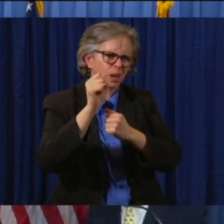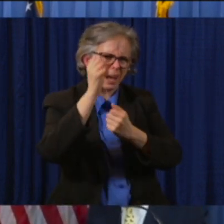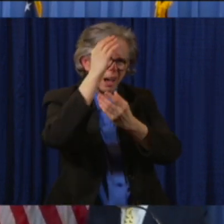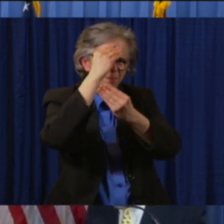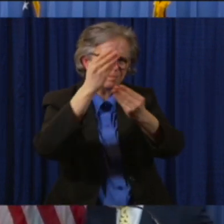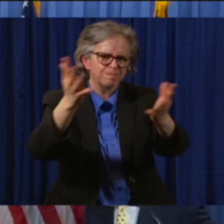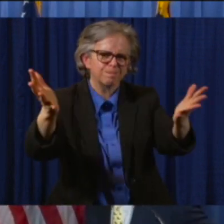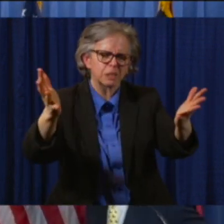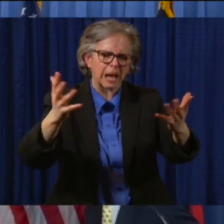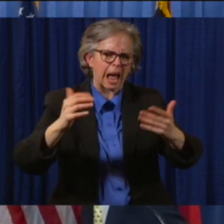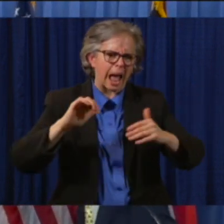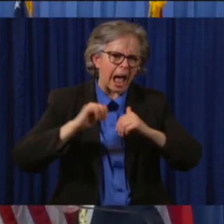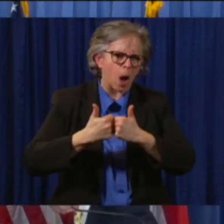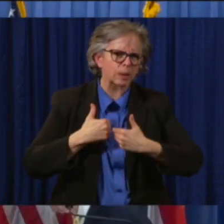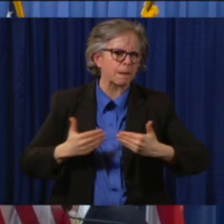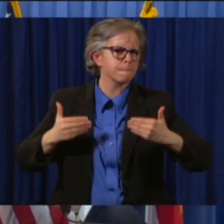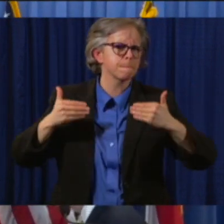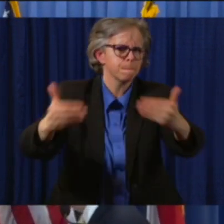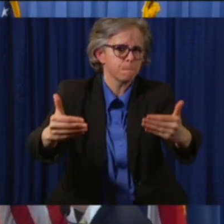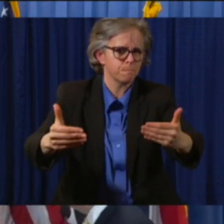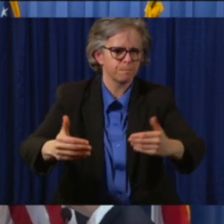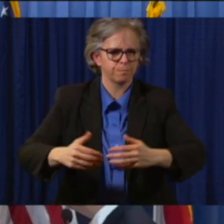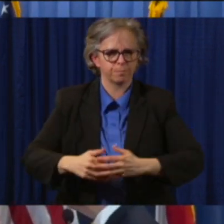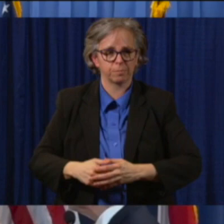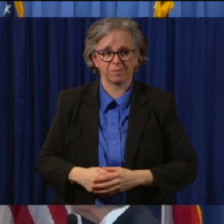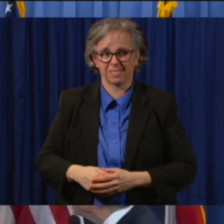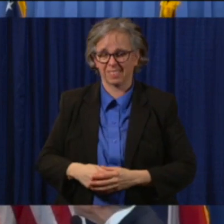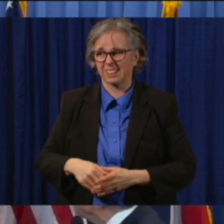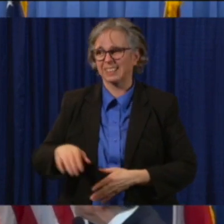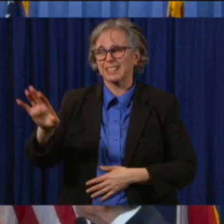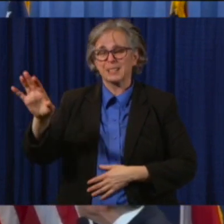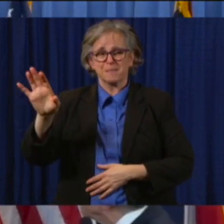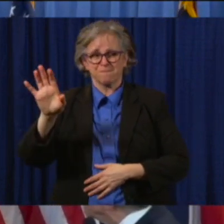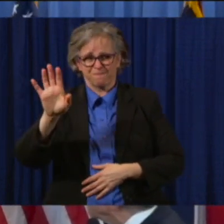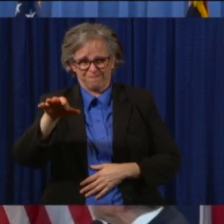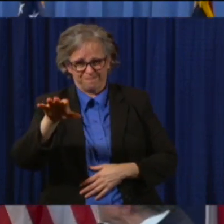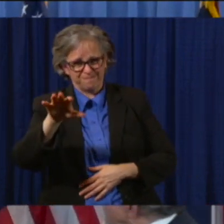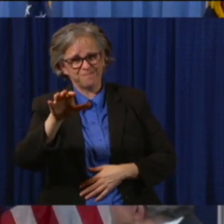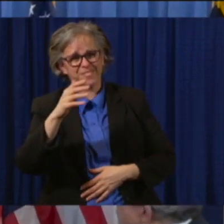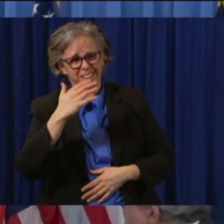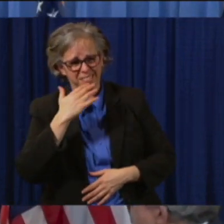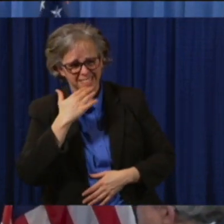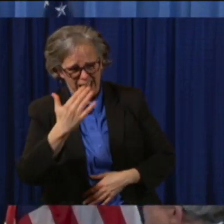Matching the, first of all, thank you for your question, Dr. Acton.